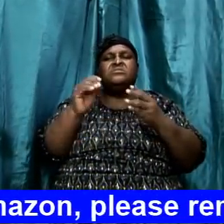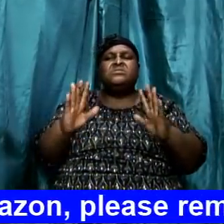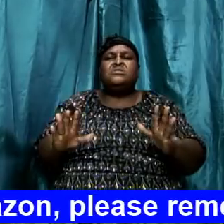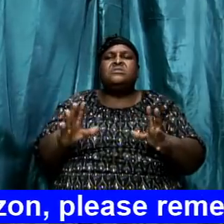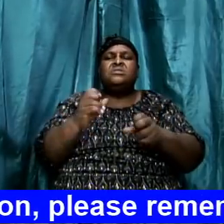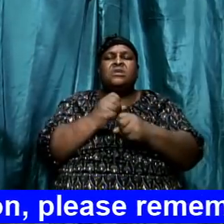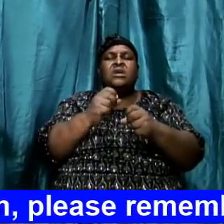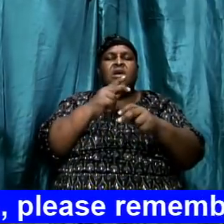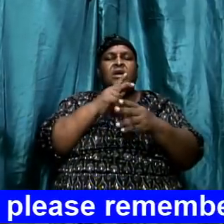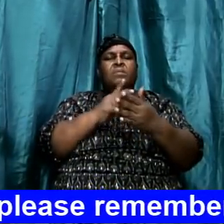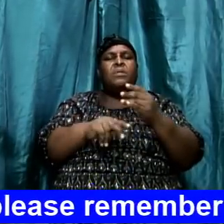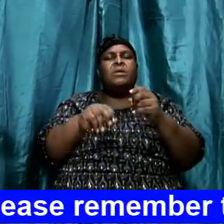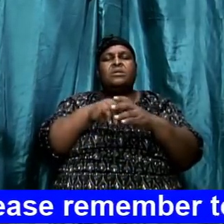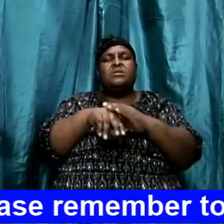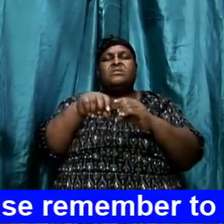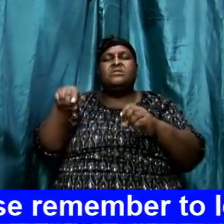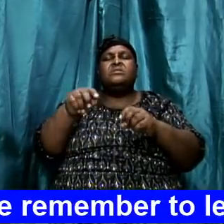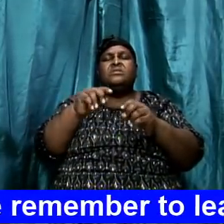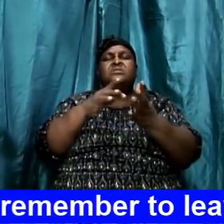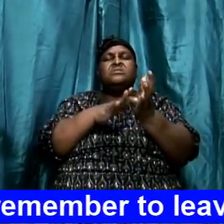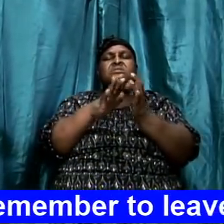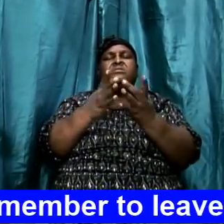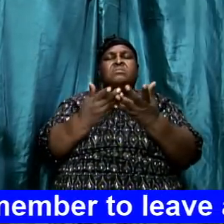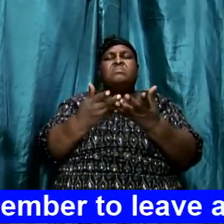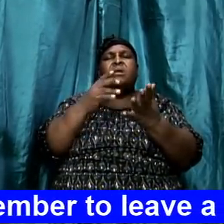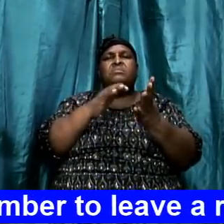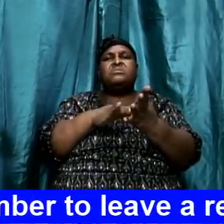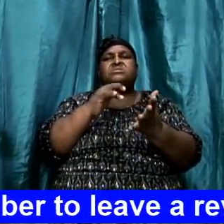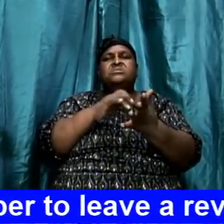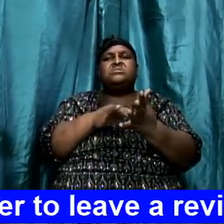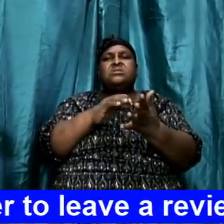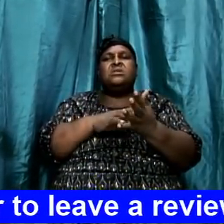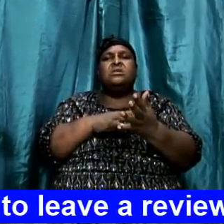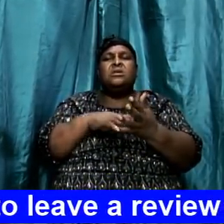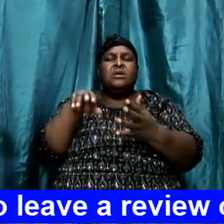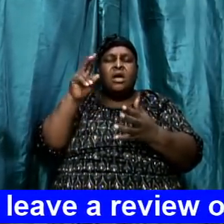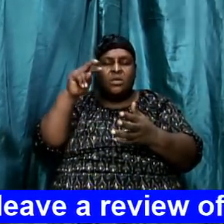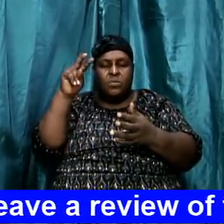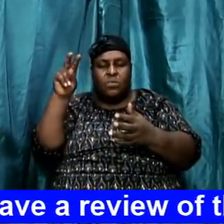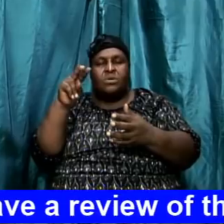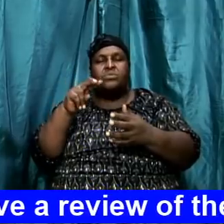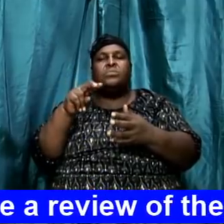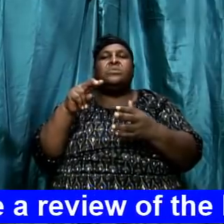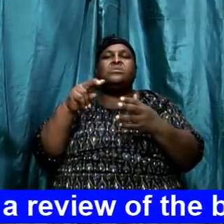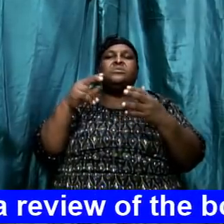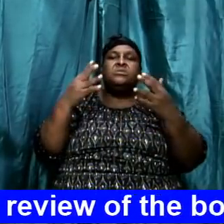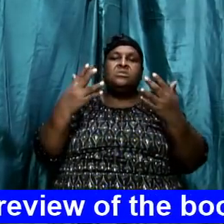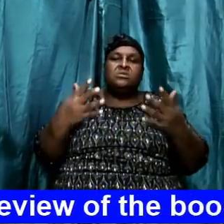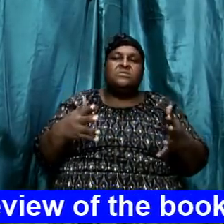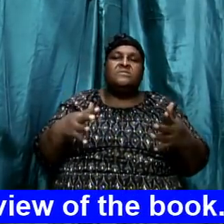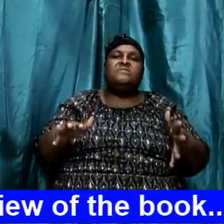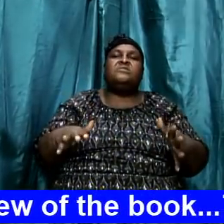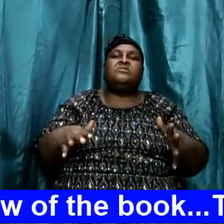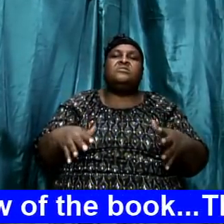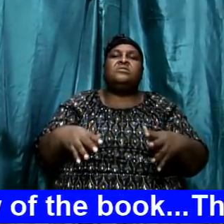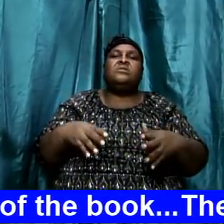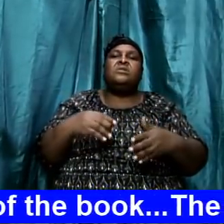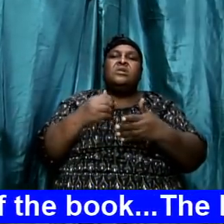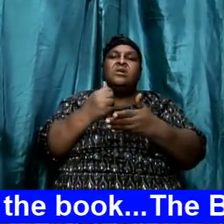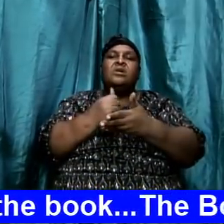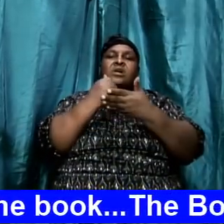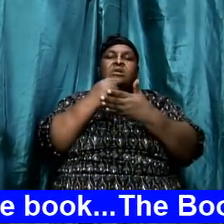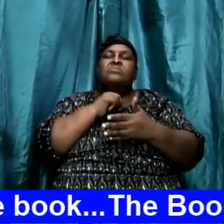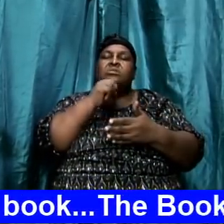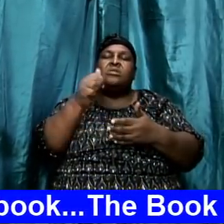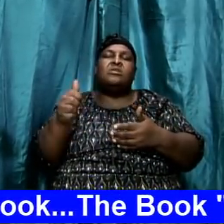tonight and those who will watch it from after this session God I pray God that you will help them God that they will not just be hearers of the